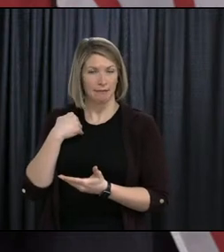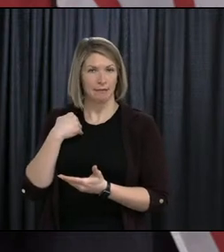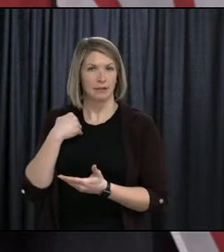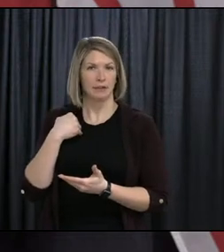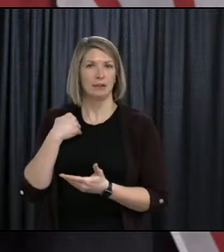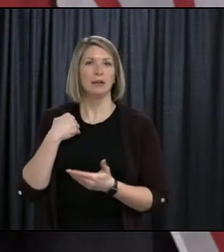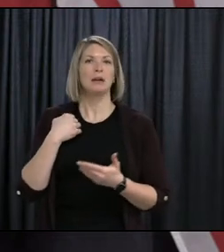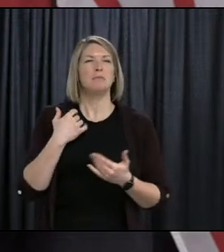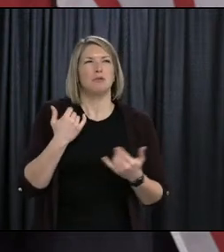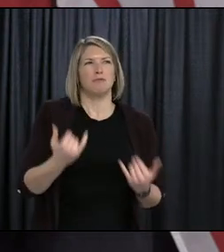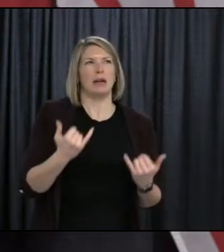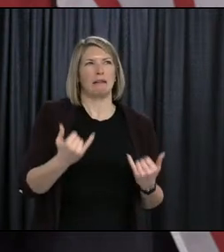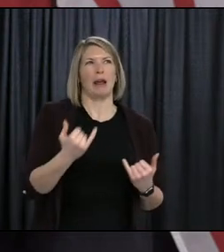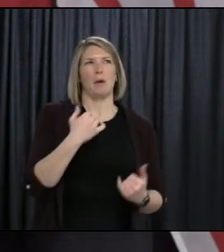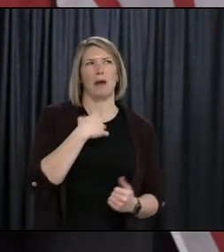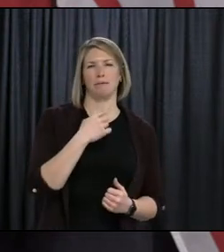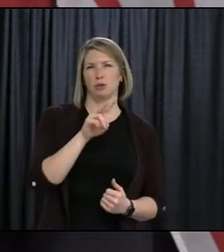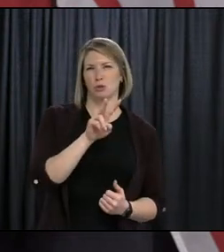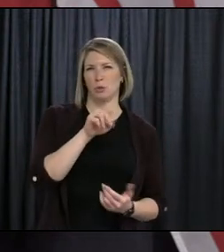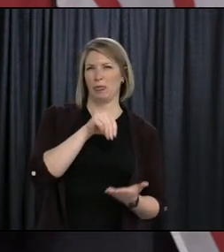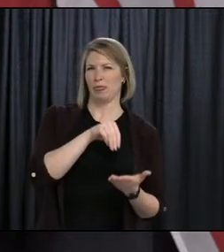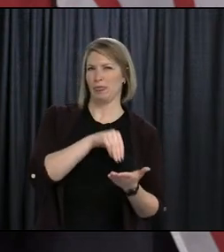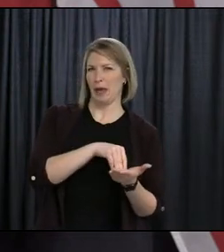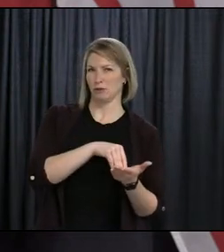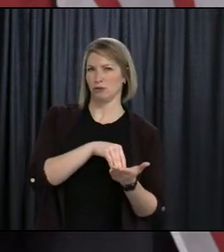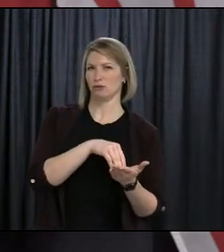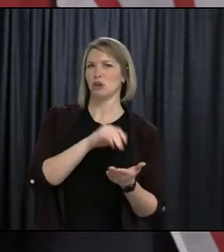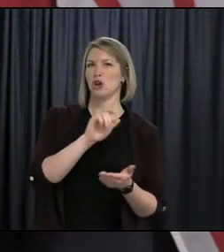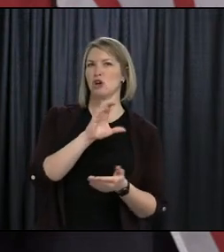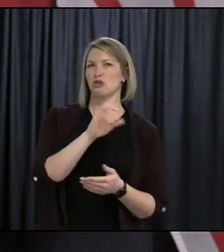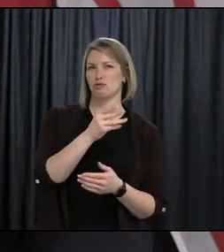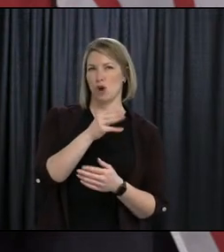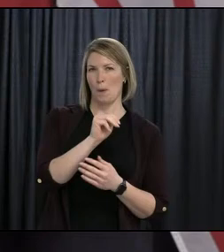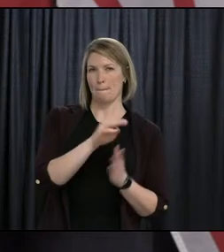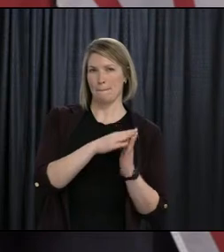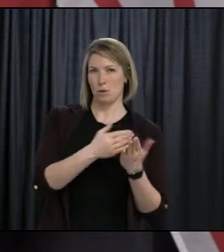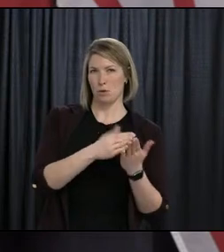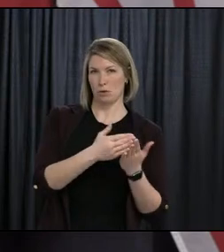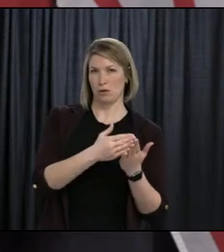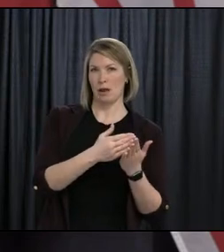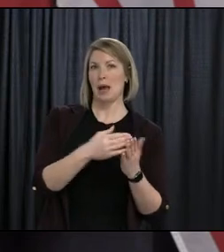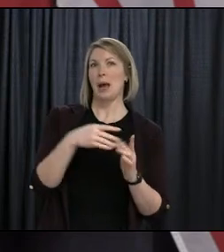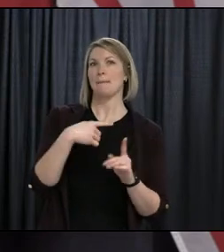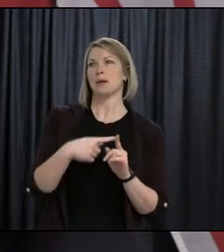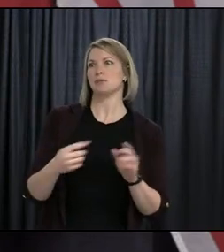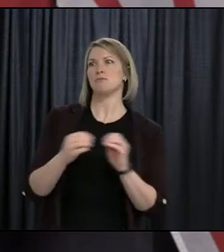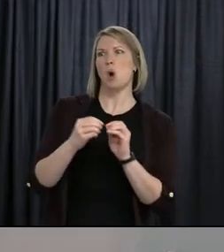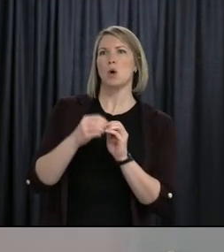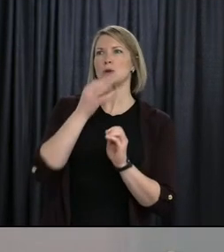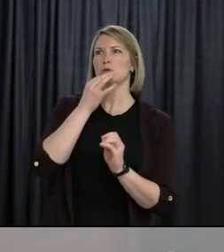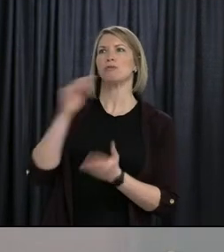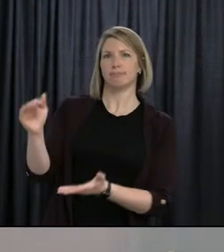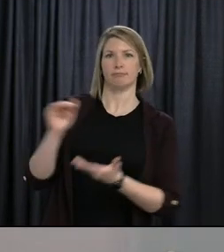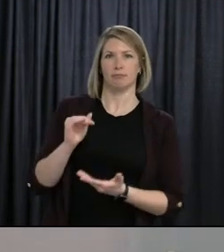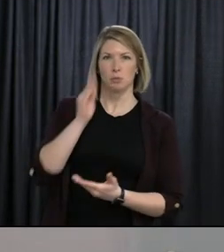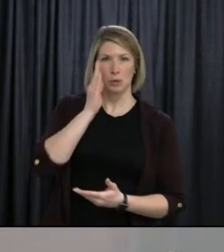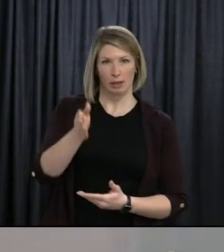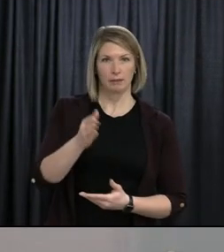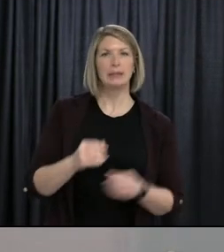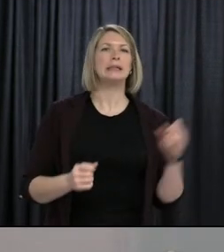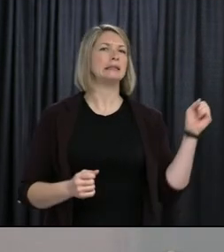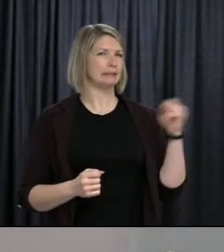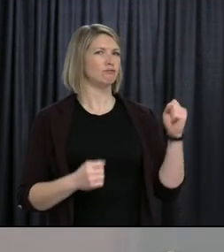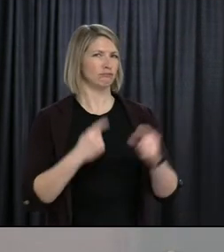,000 Chromebooks provided with another 10,000 on the way, Tony? That's correct, Minister. Just to